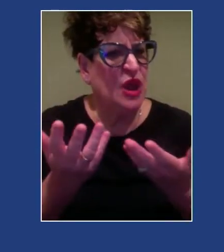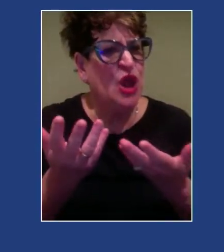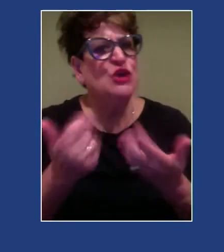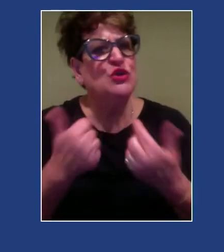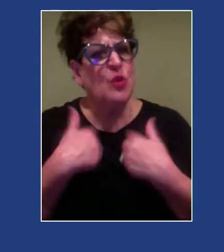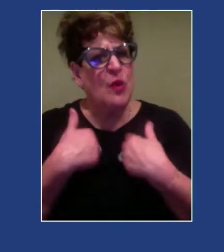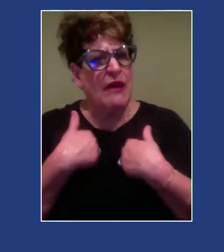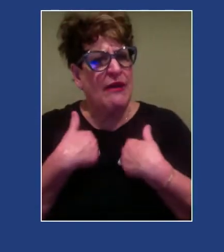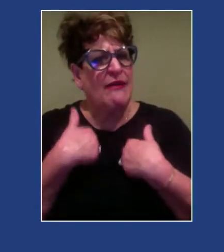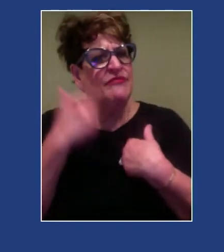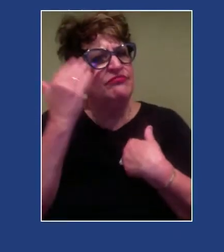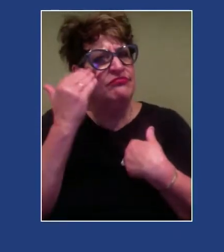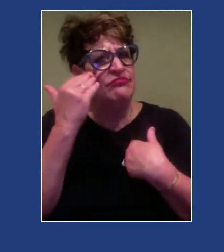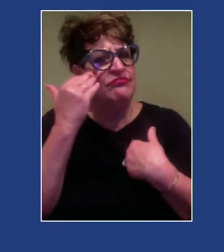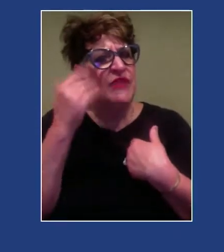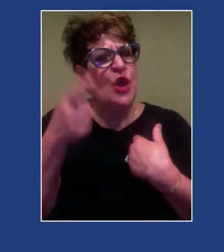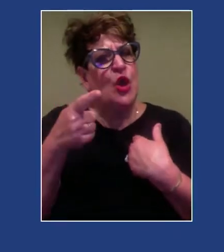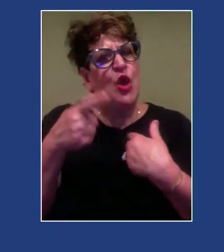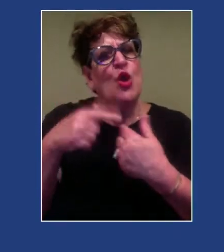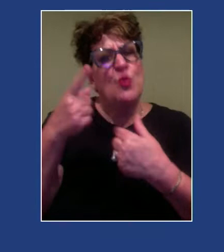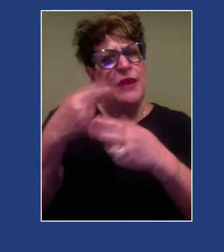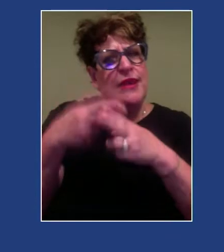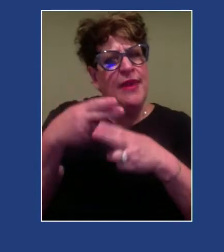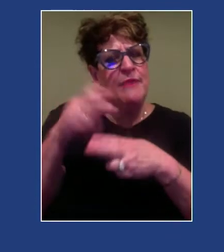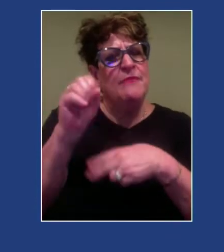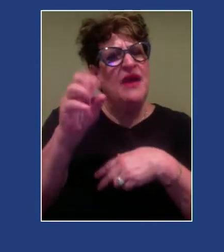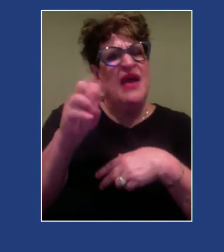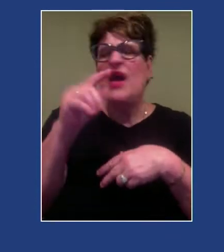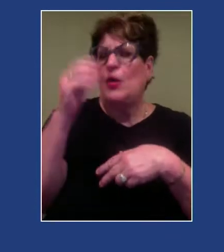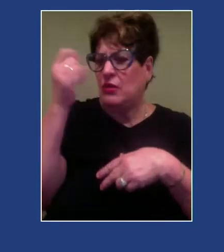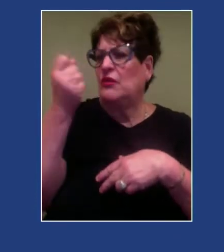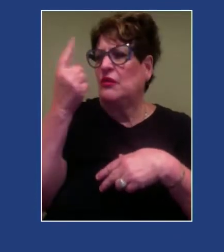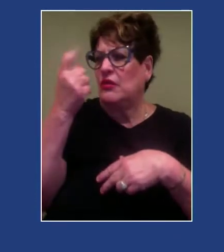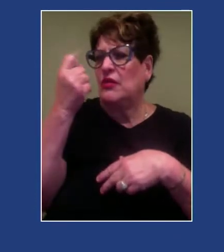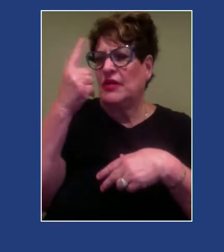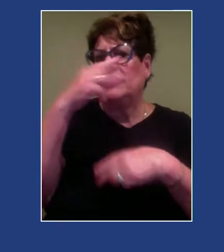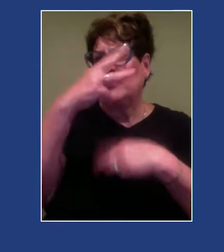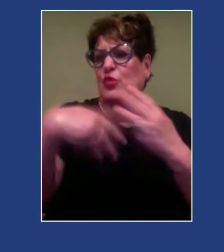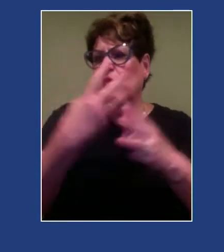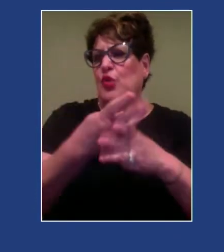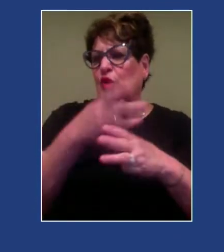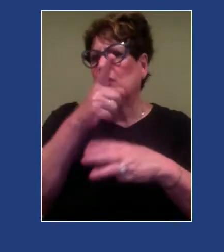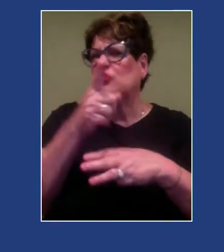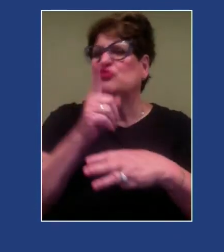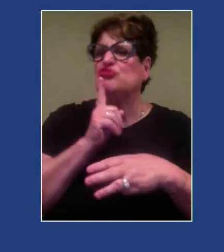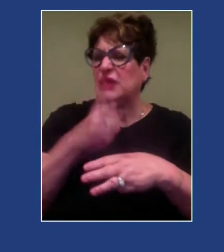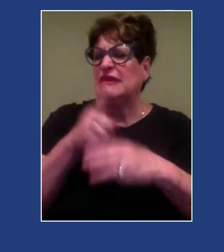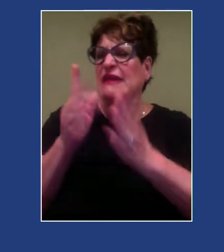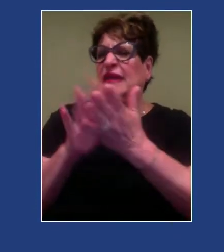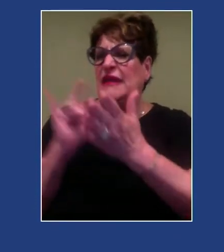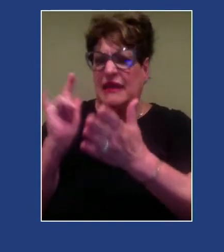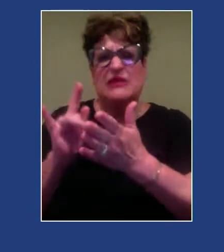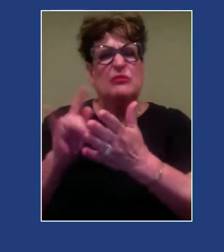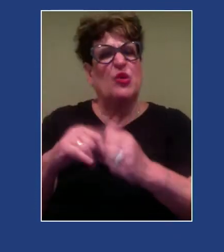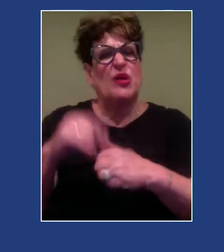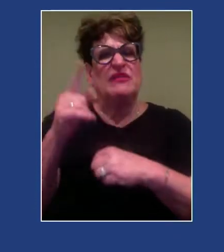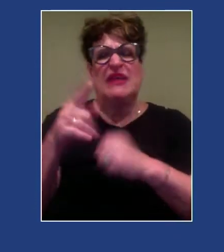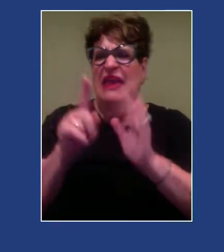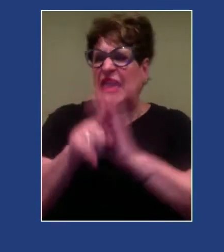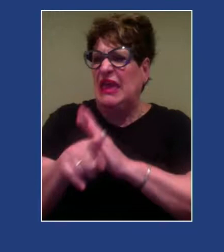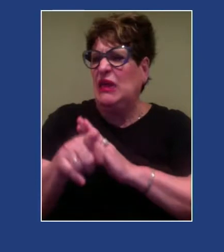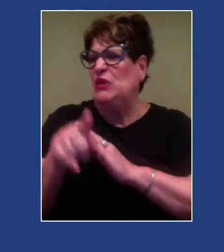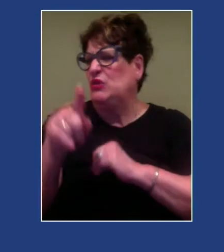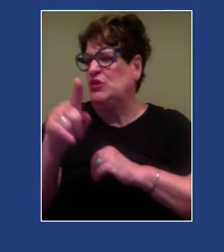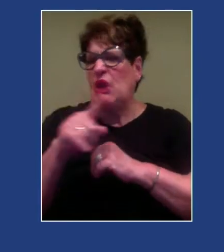live in an environment in a world that exploits, that criminalizes, and that actively kills and normalizes at times